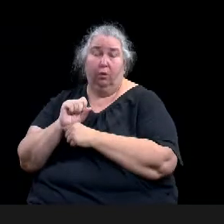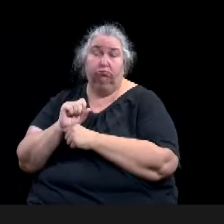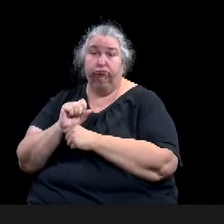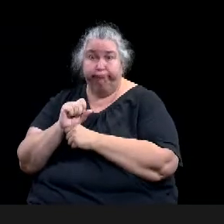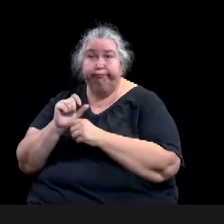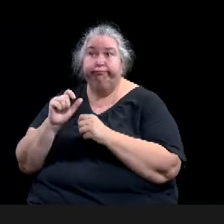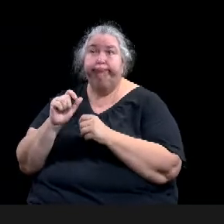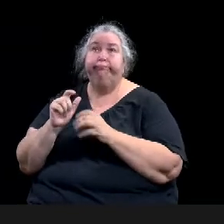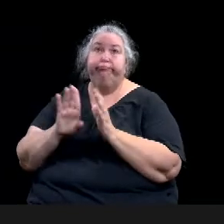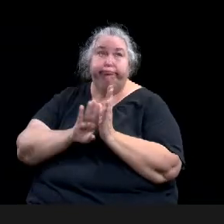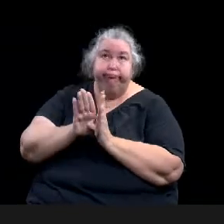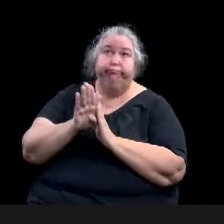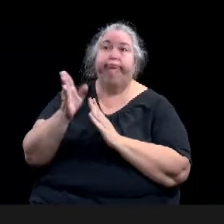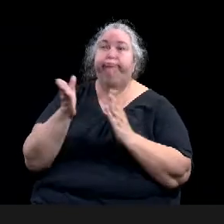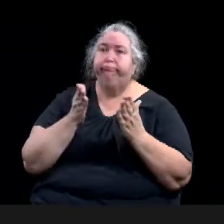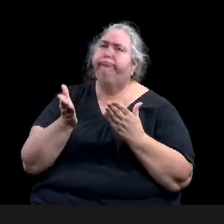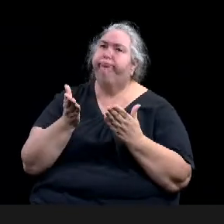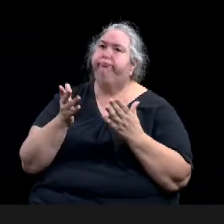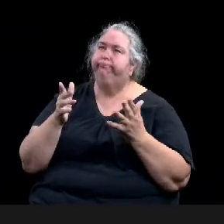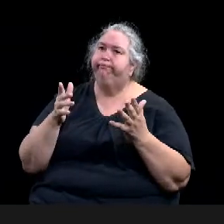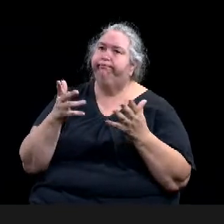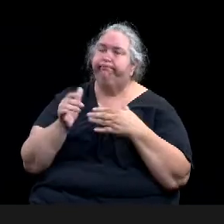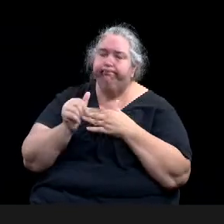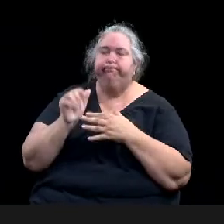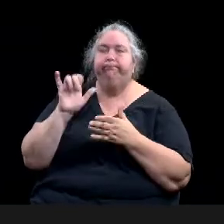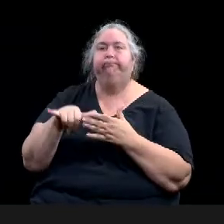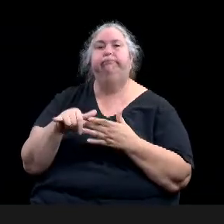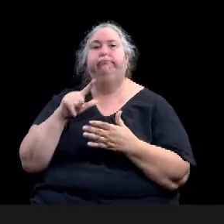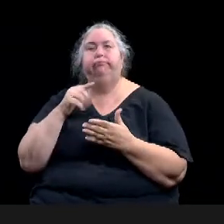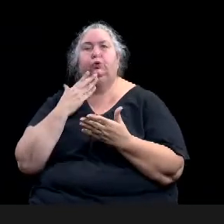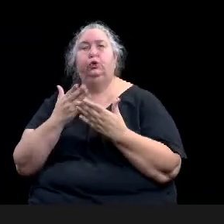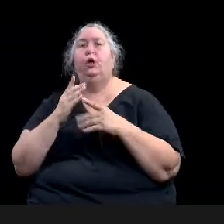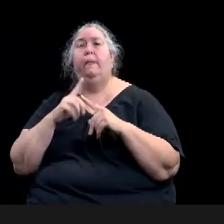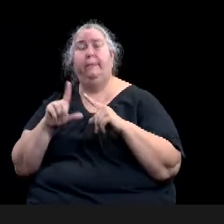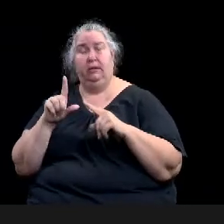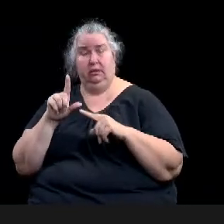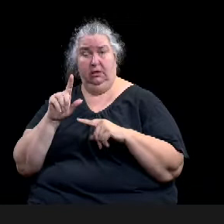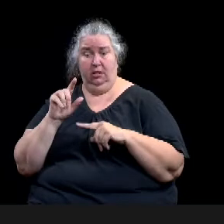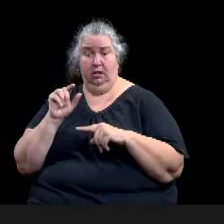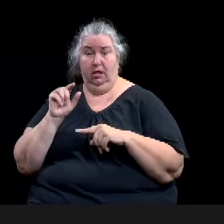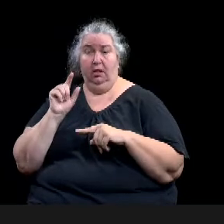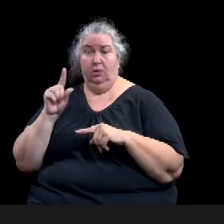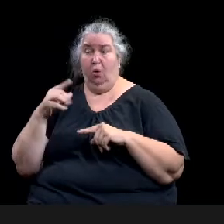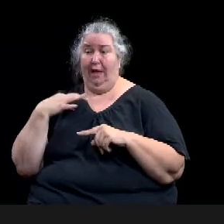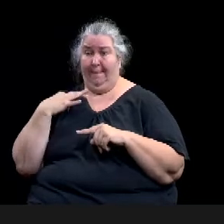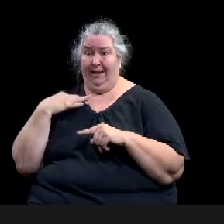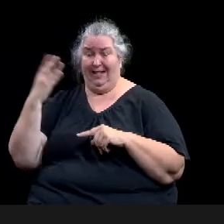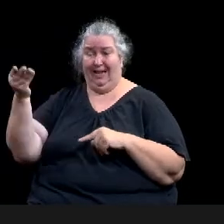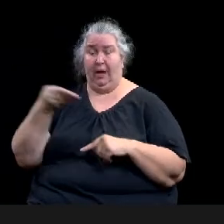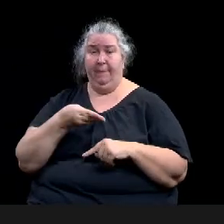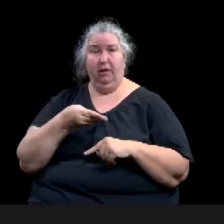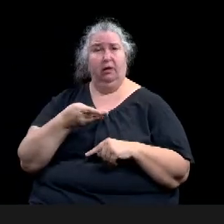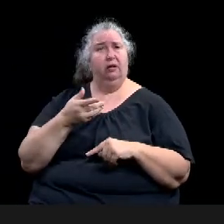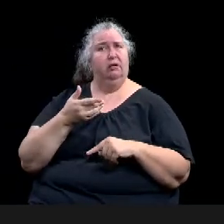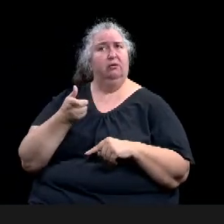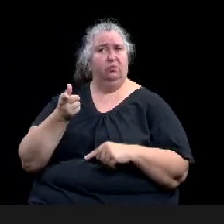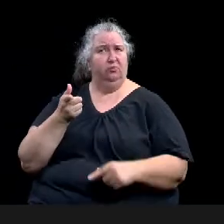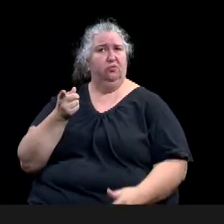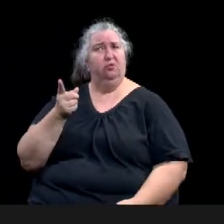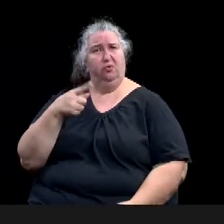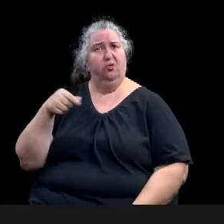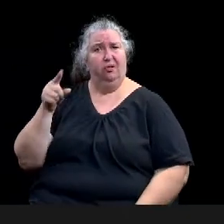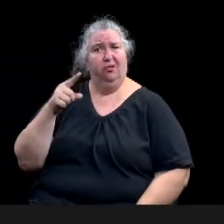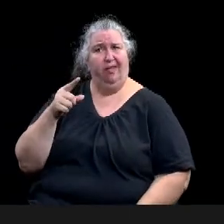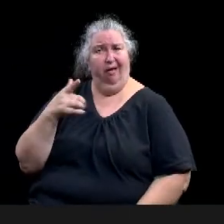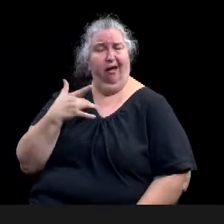do they have a sense, uh, that especially for a short-term rental R1B type 2, uh, that there's no